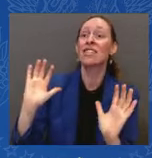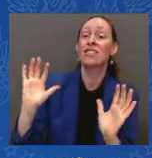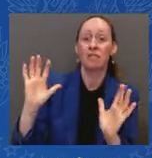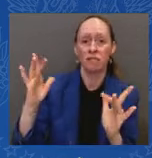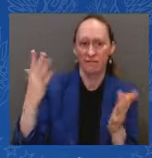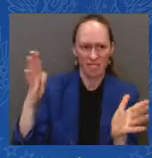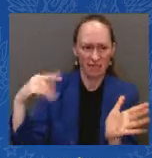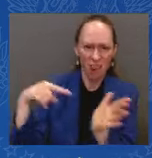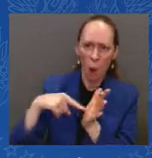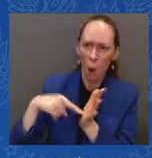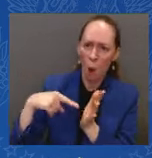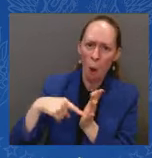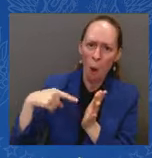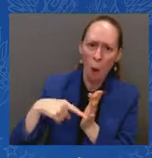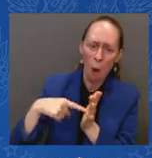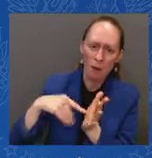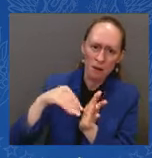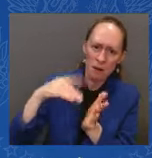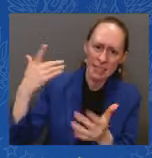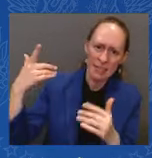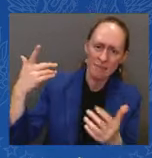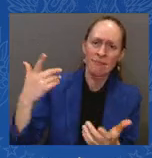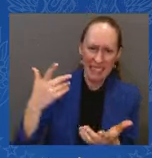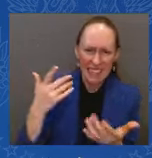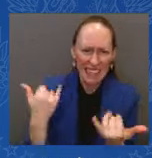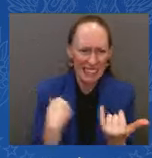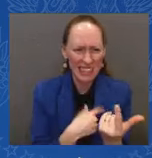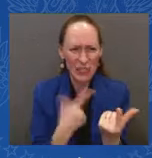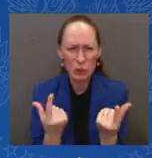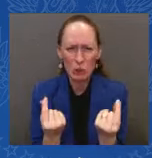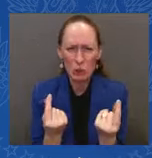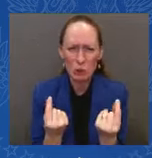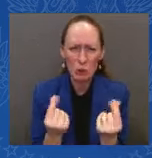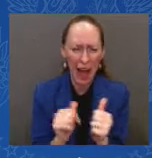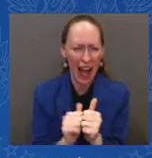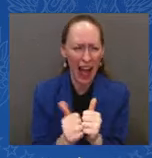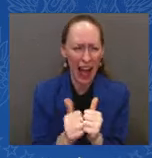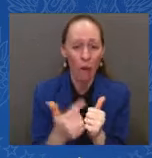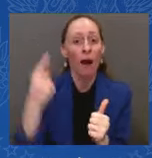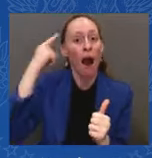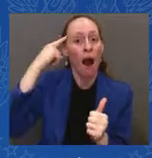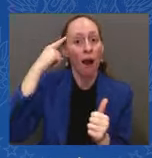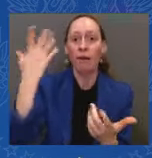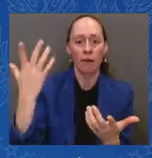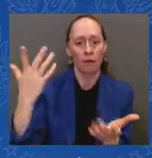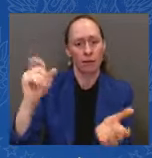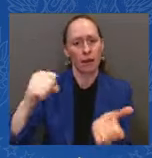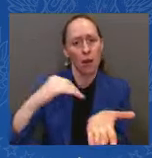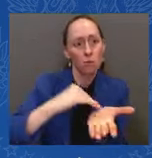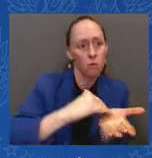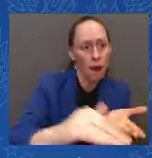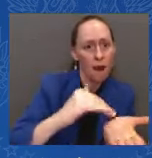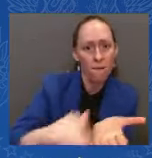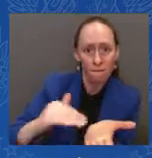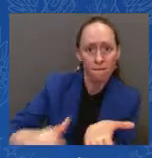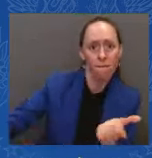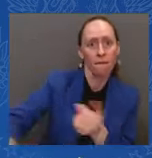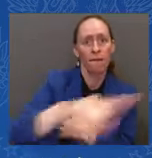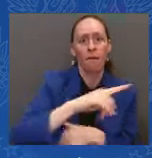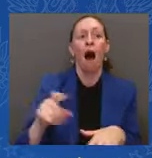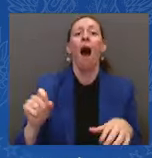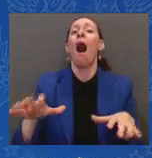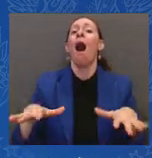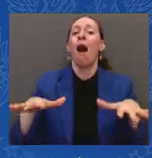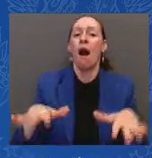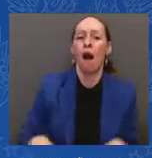borrowers as possible as quickly as possible, that starts with making sure the existing system works in the way it was